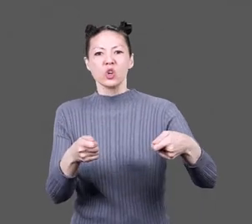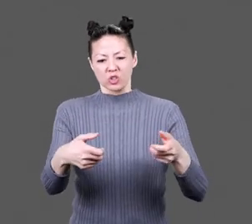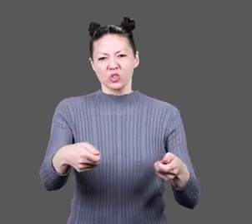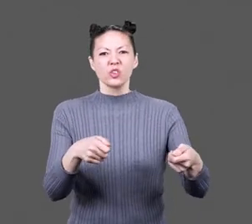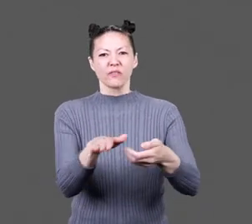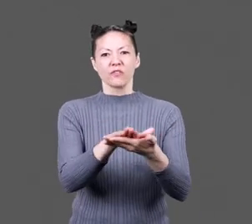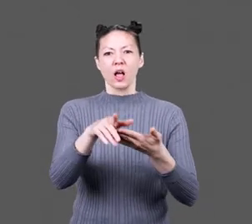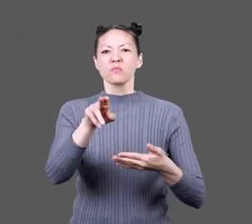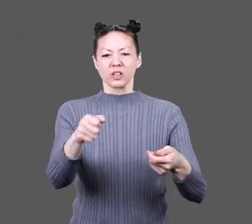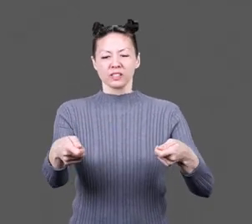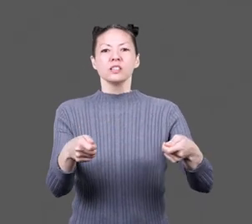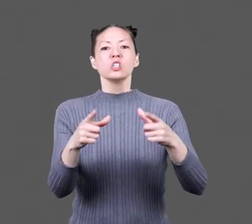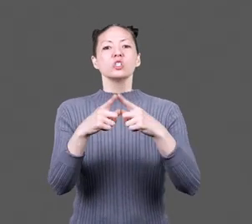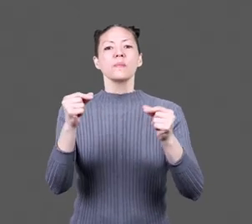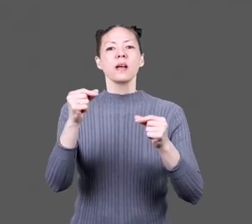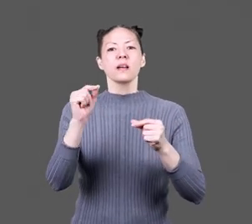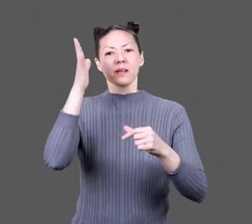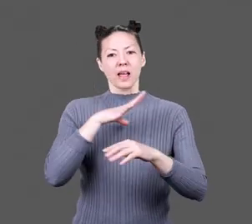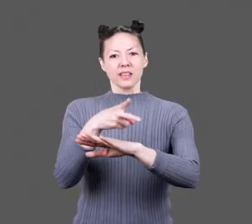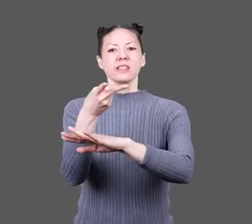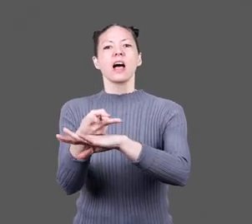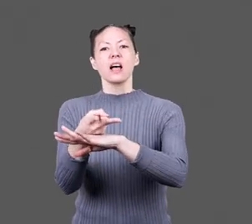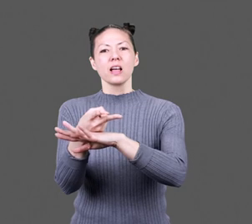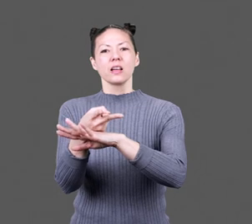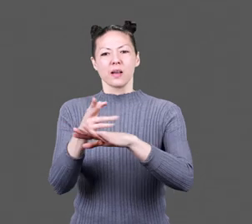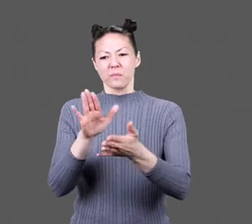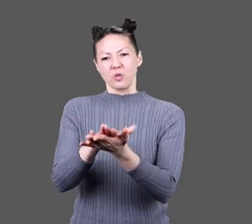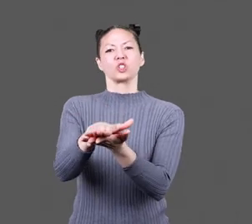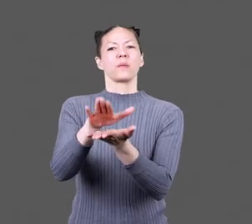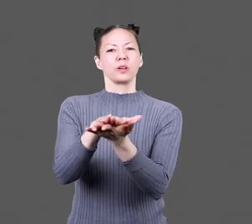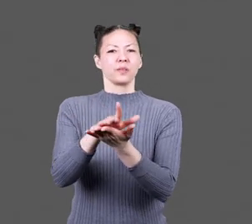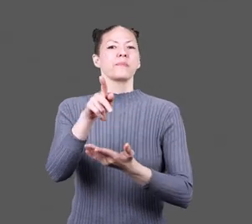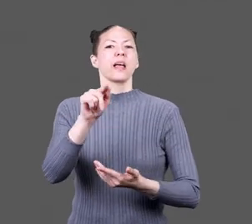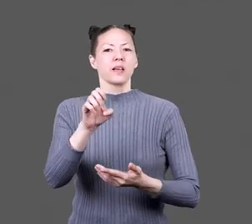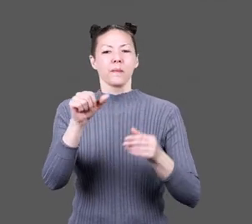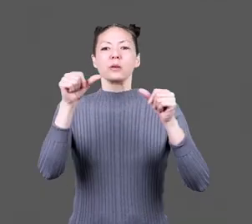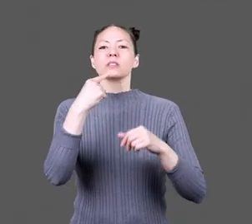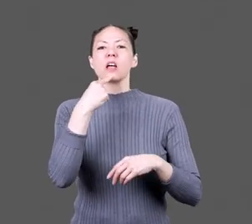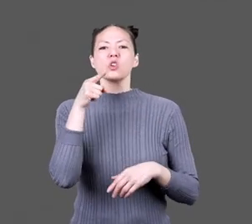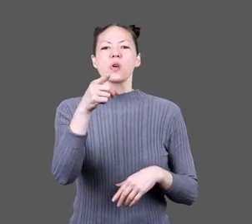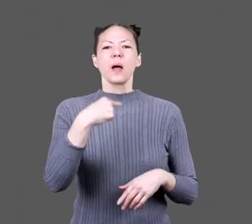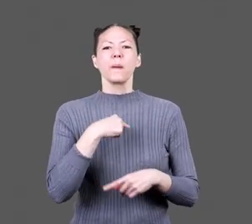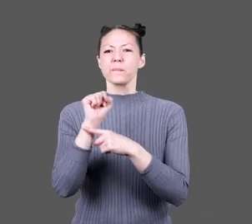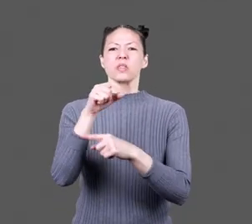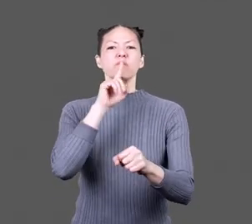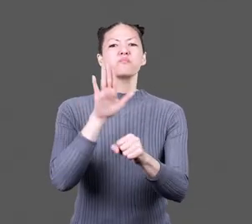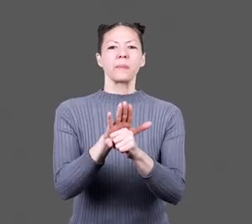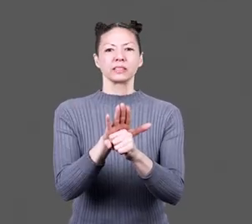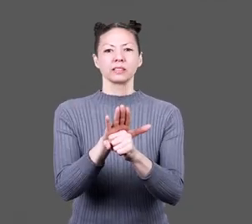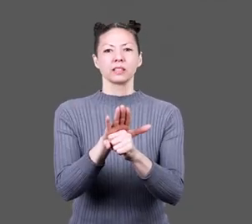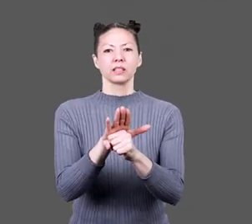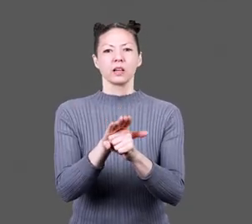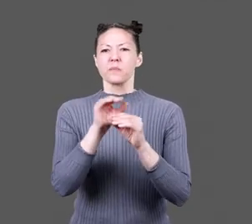men turn a wheel on a flat press. A Japanese man lies between the pressure plates. Words on the poster, you and I beat